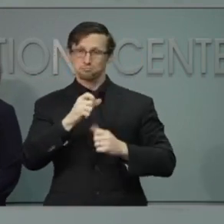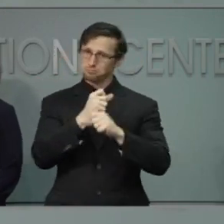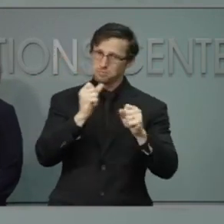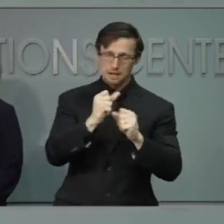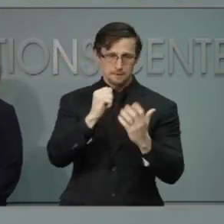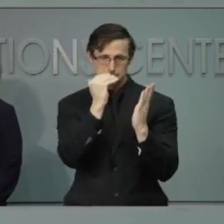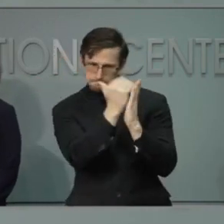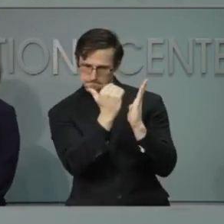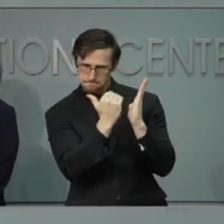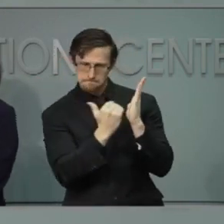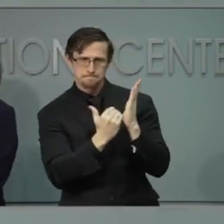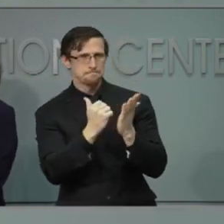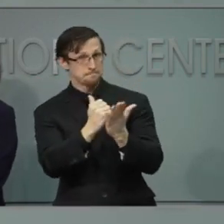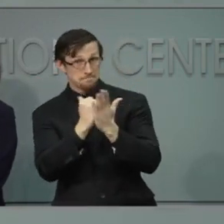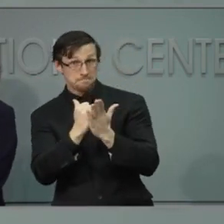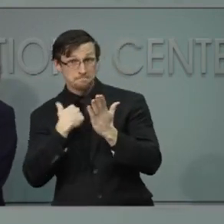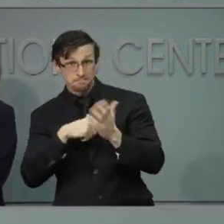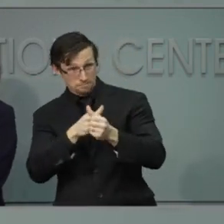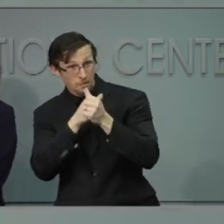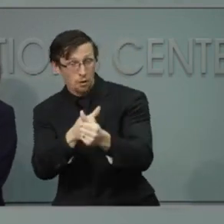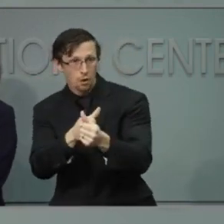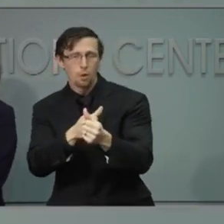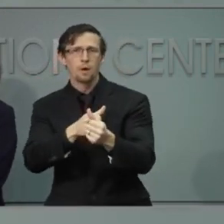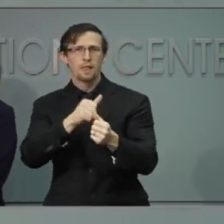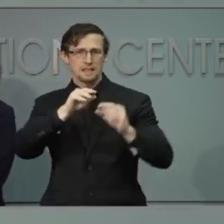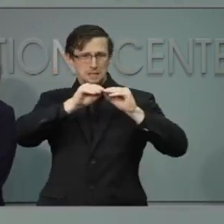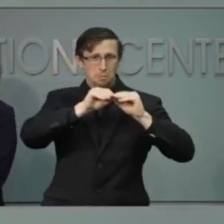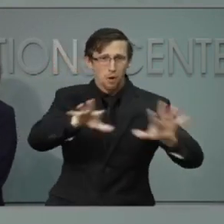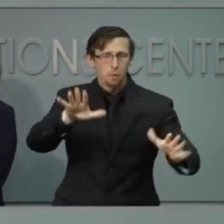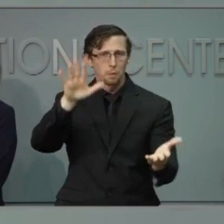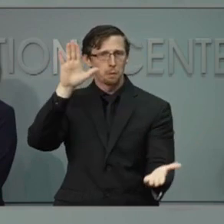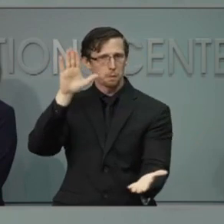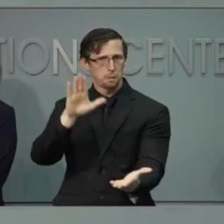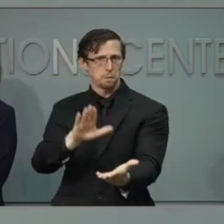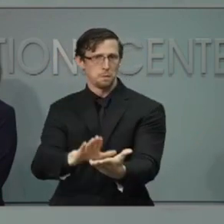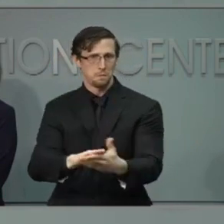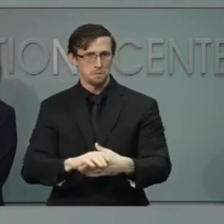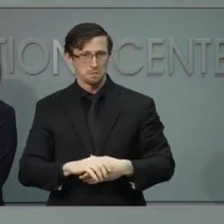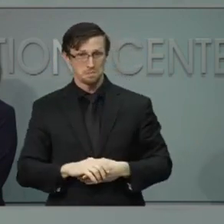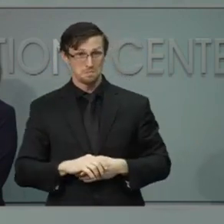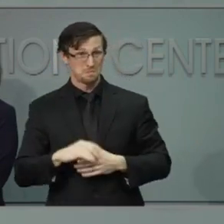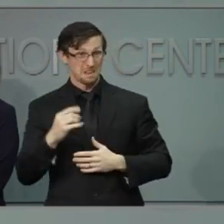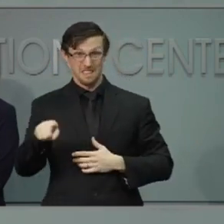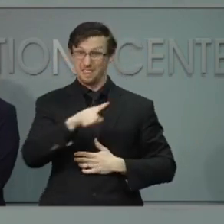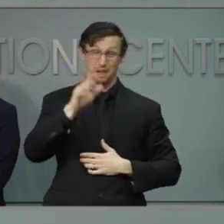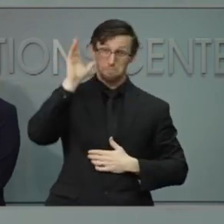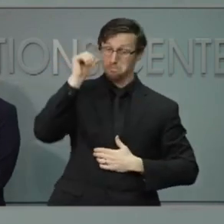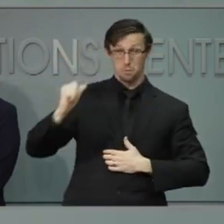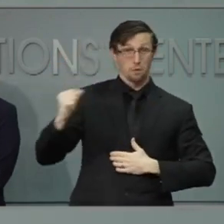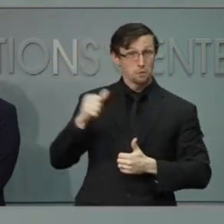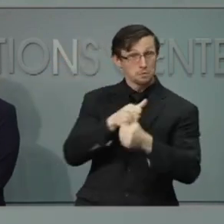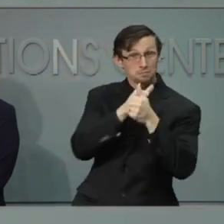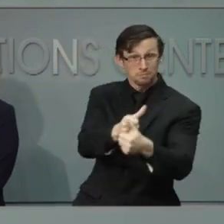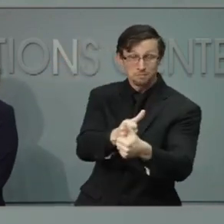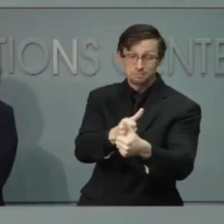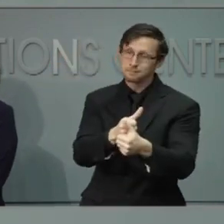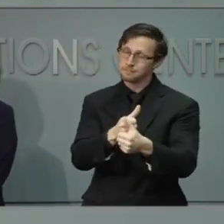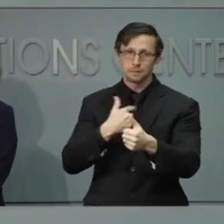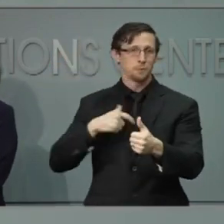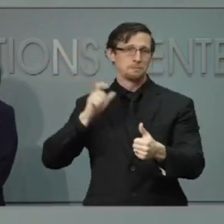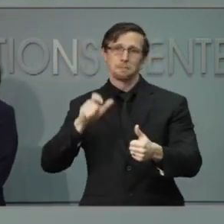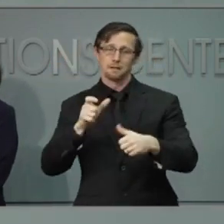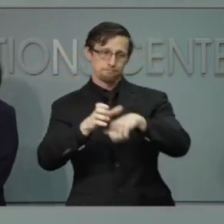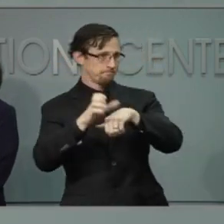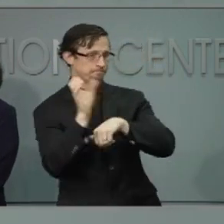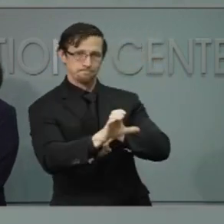to settle the spread. If they don't, the rules need to be enforced, and we're working with state and local governments to do just